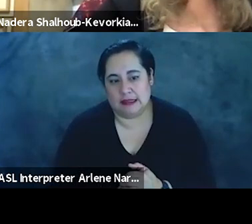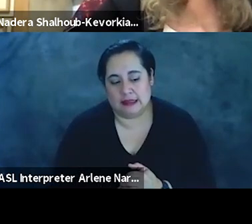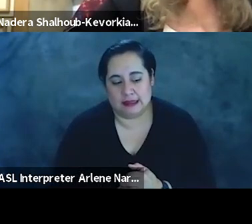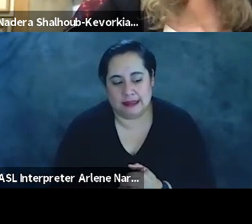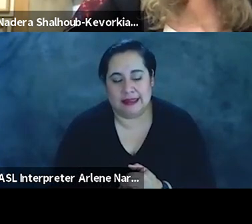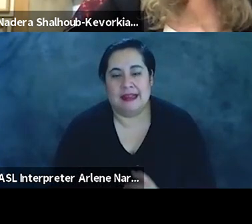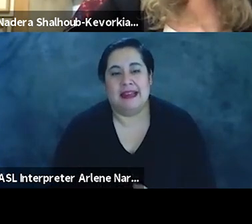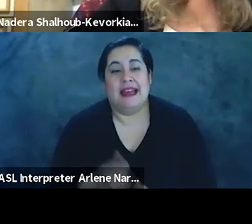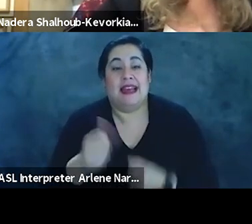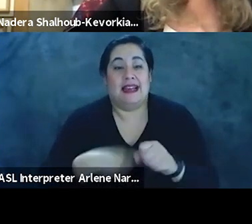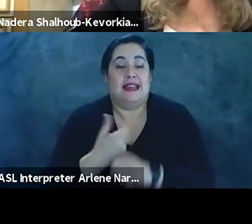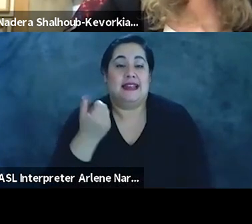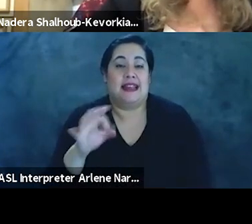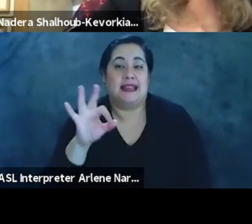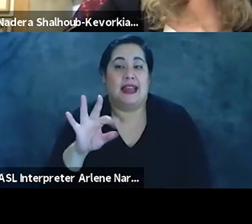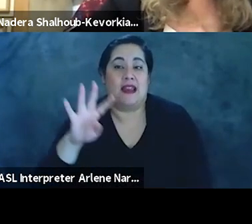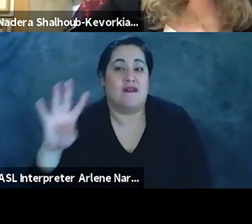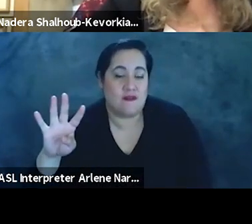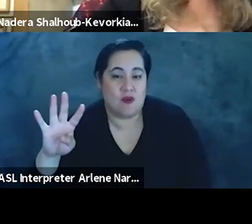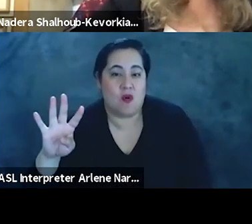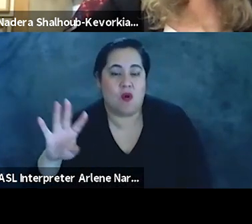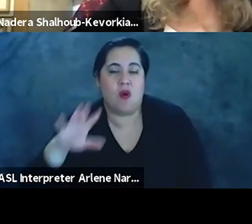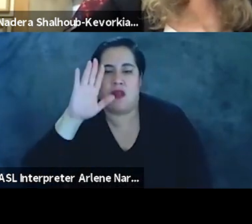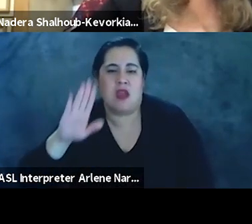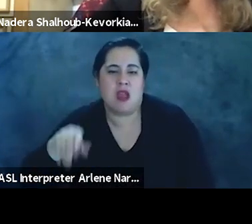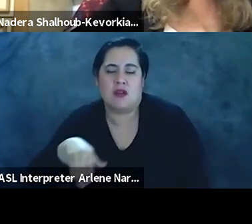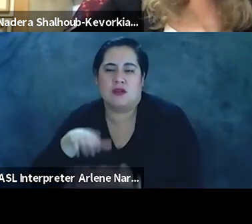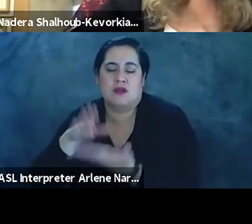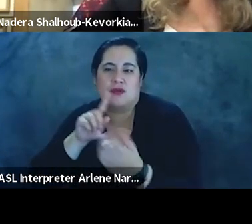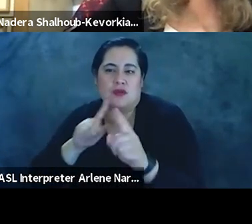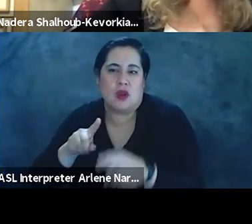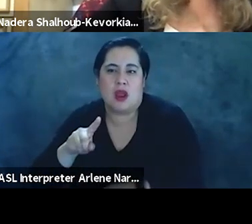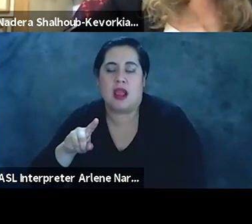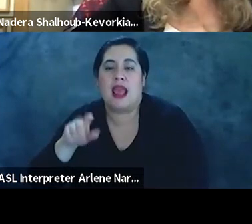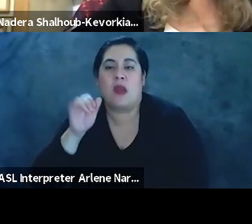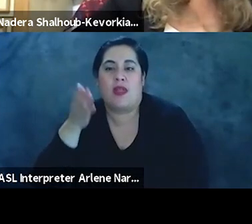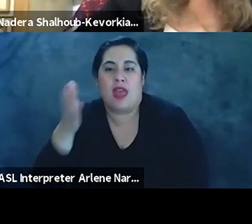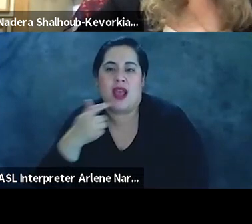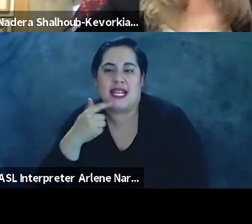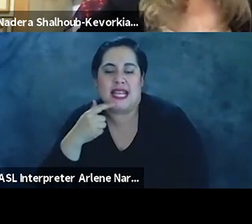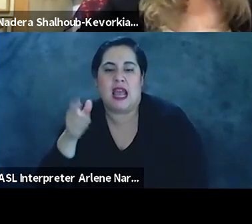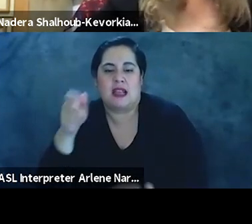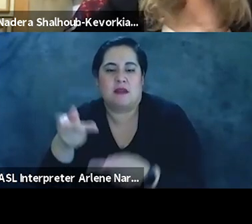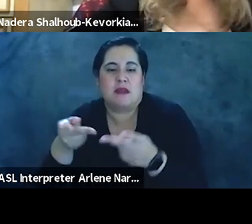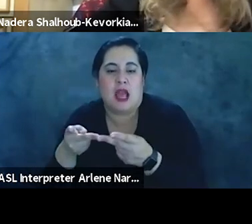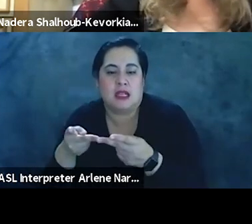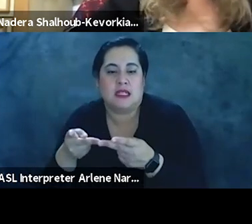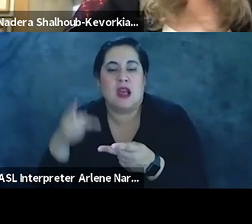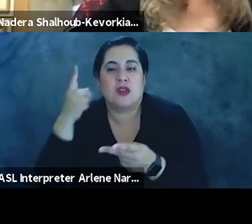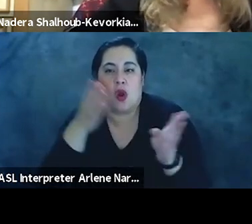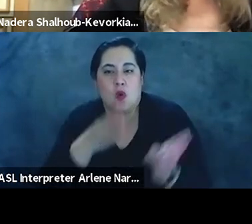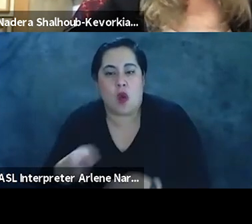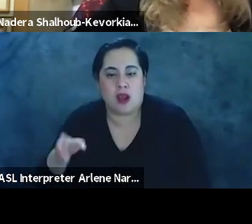In 1994, Iqbal Ahmed addressed a conference in Gaza. He was there in Edward Said's place, who arranged for Ahmed to